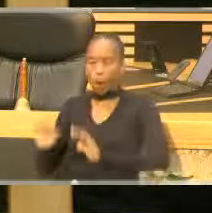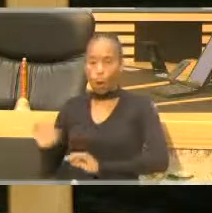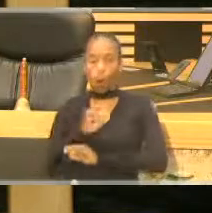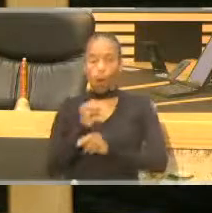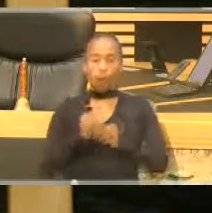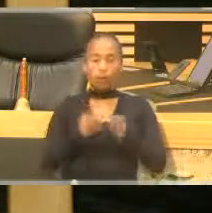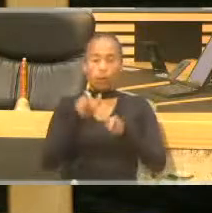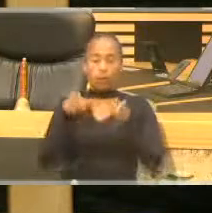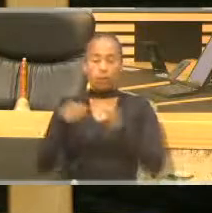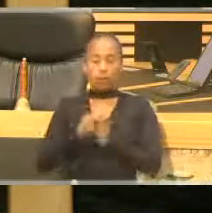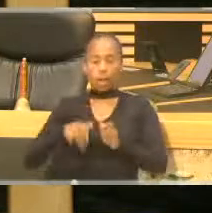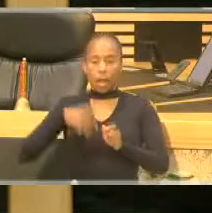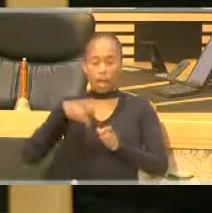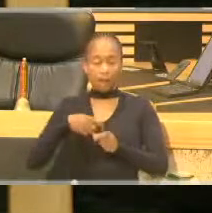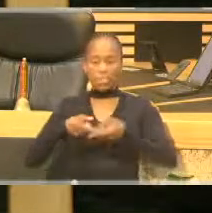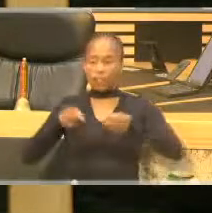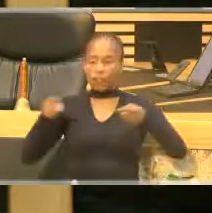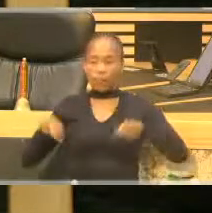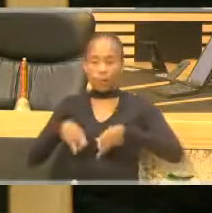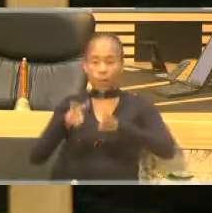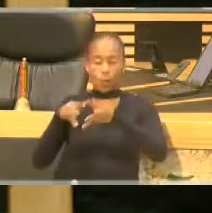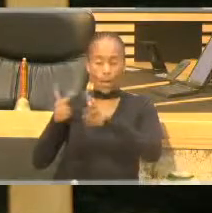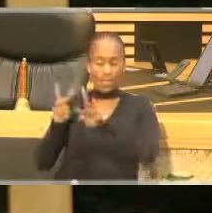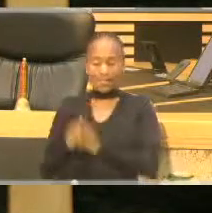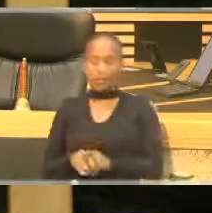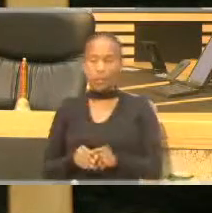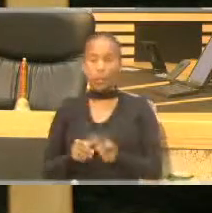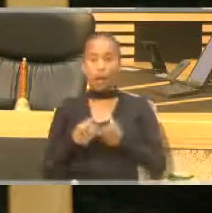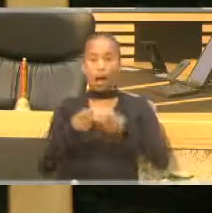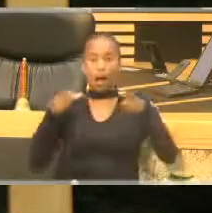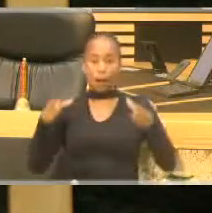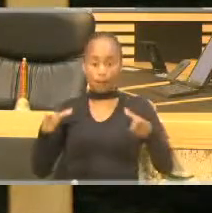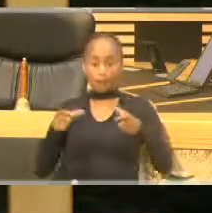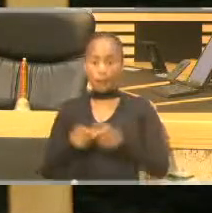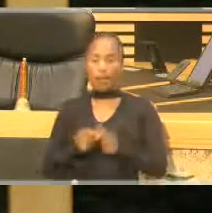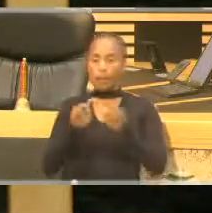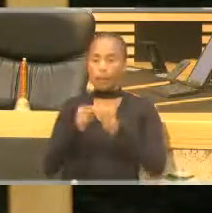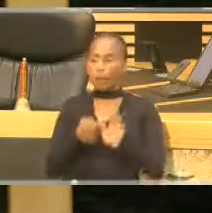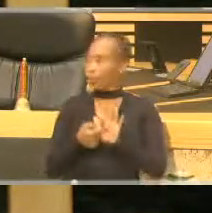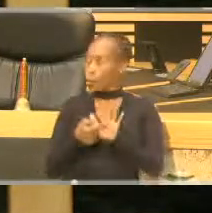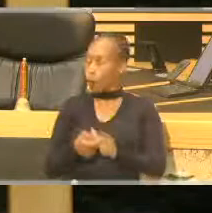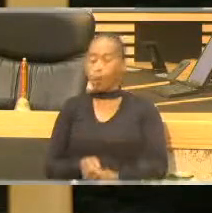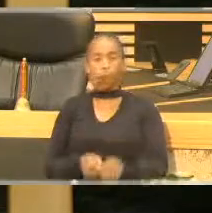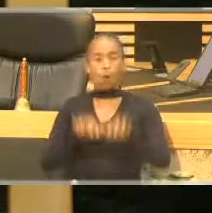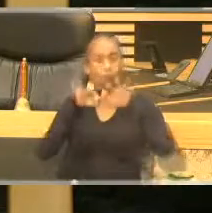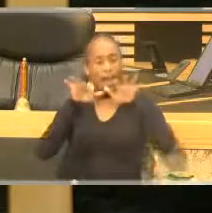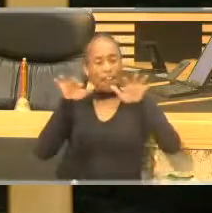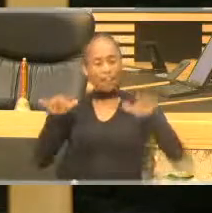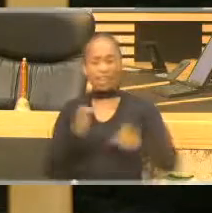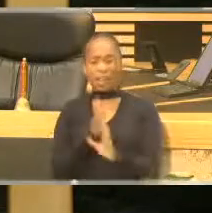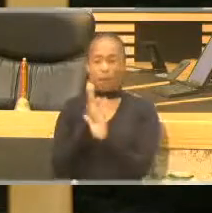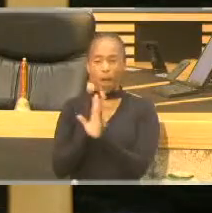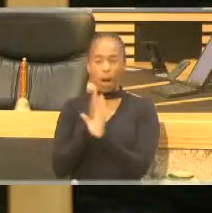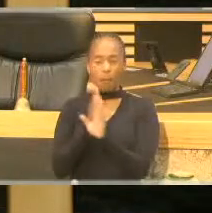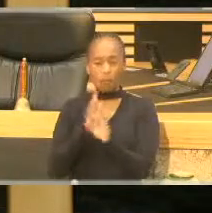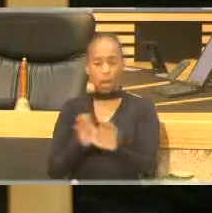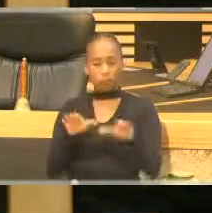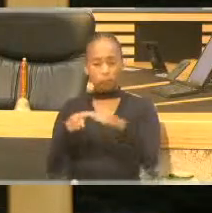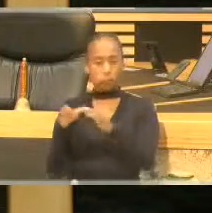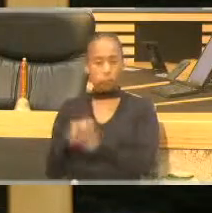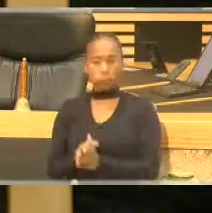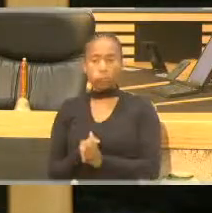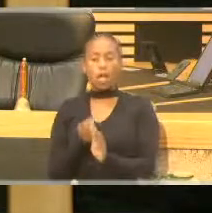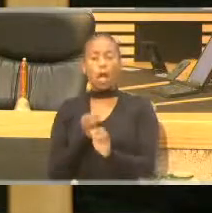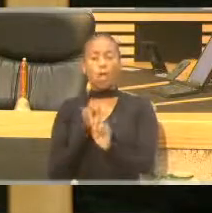ways. But it has also shown that both private and public sector institutions need